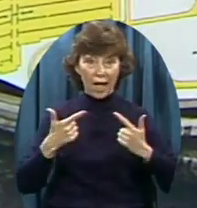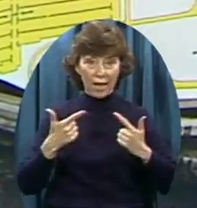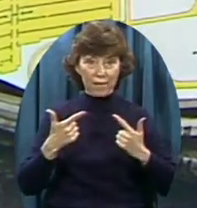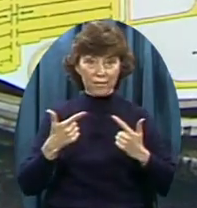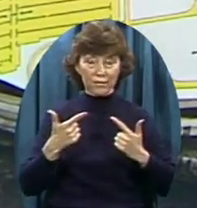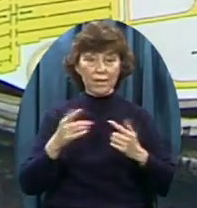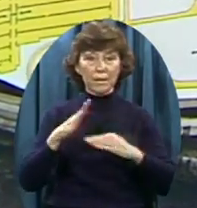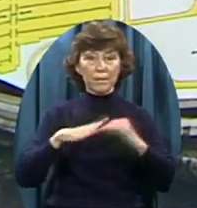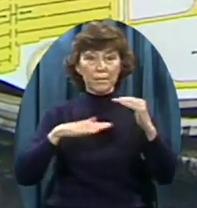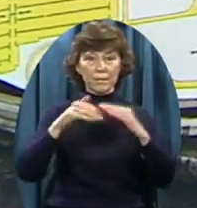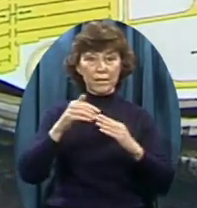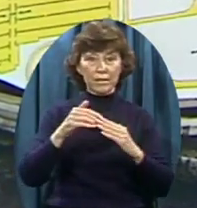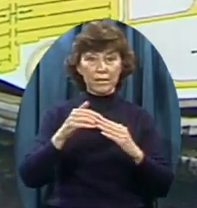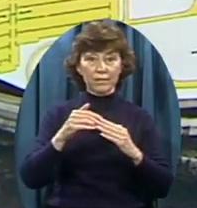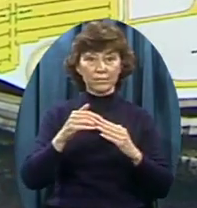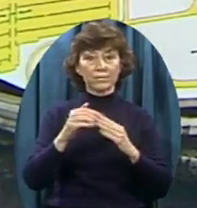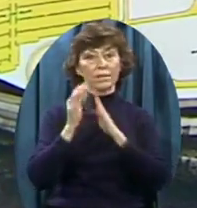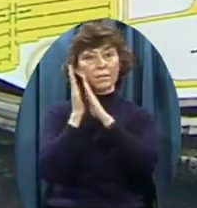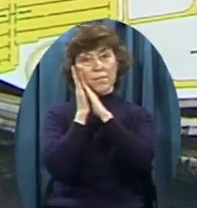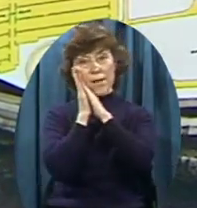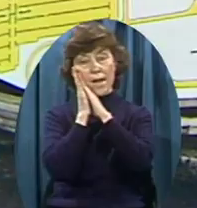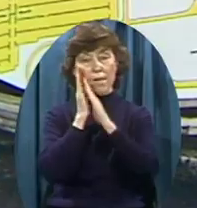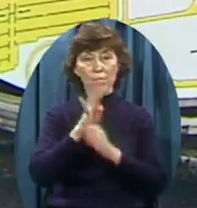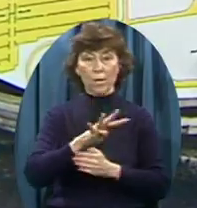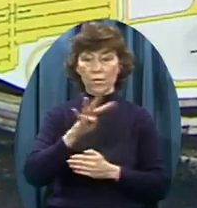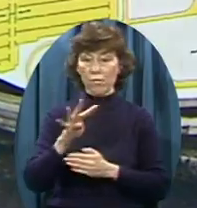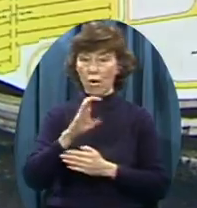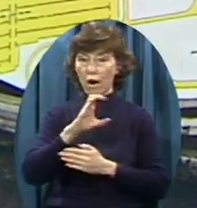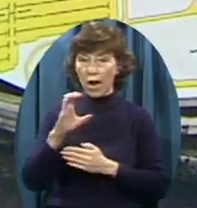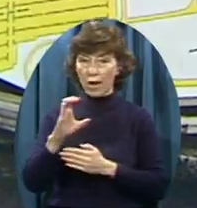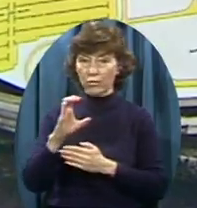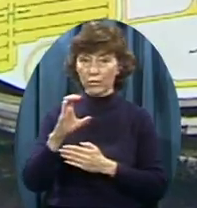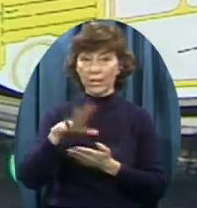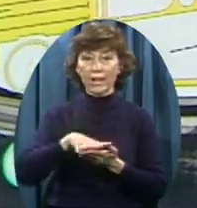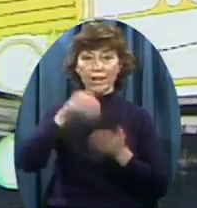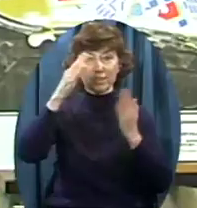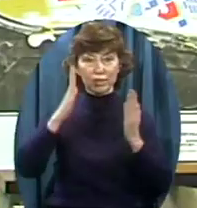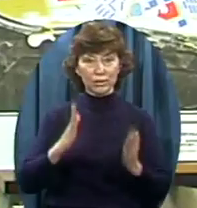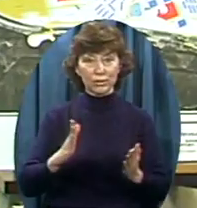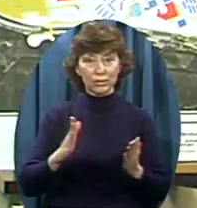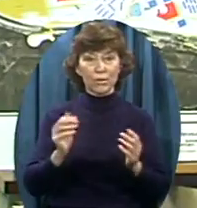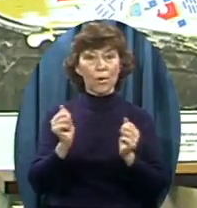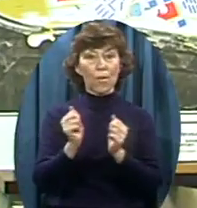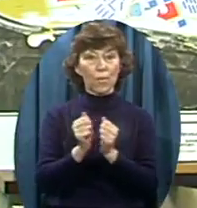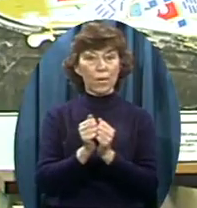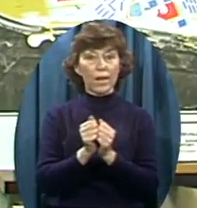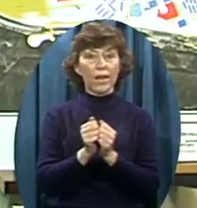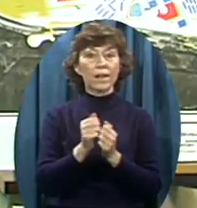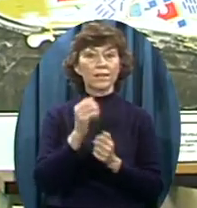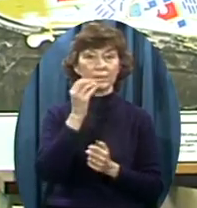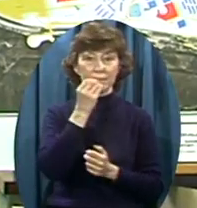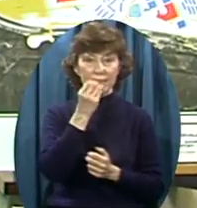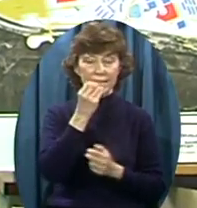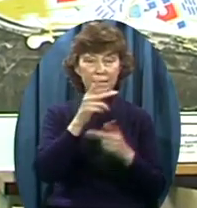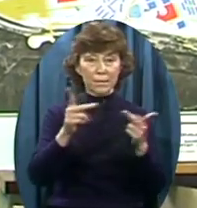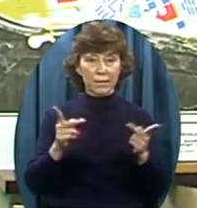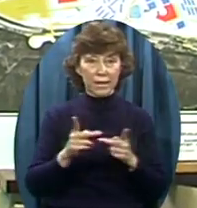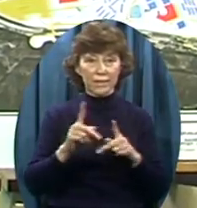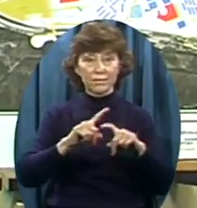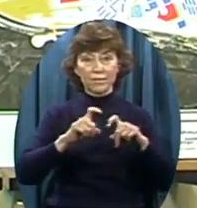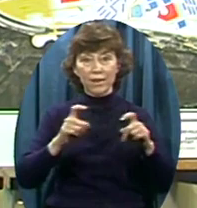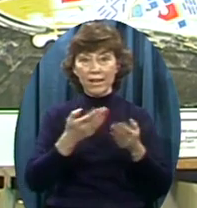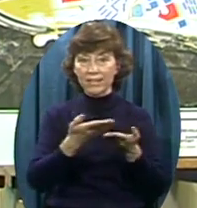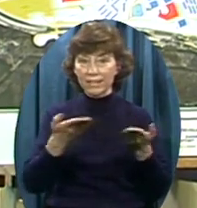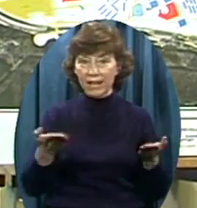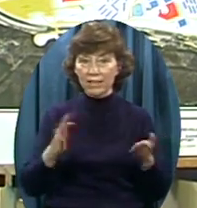4,400 students With a cafeteria And student union building And other improvements All of this About